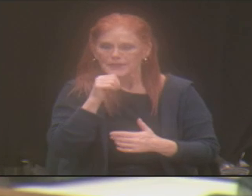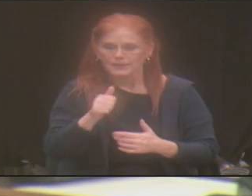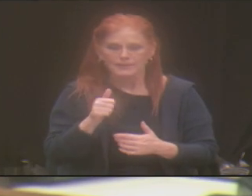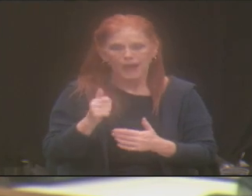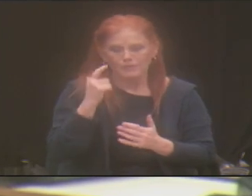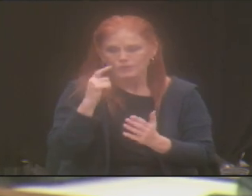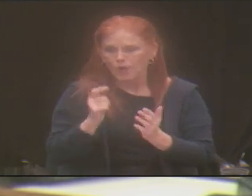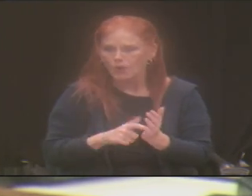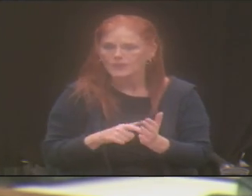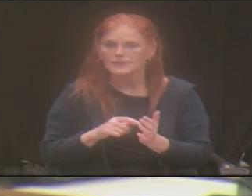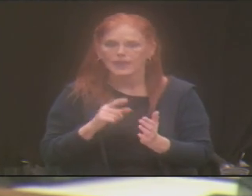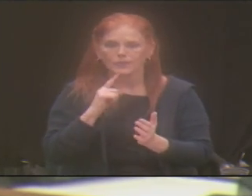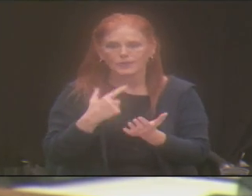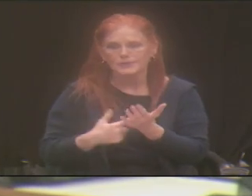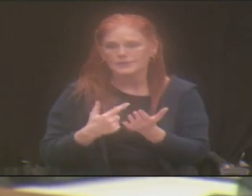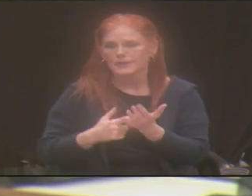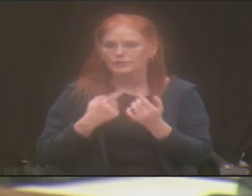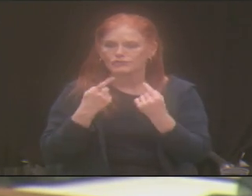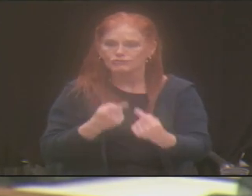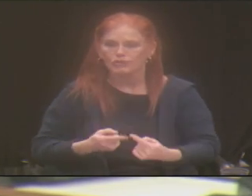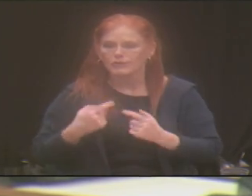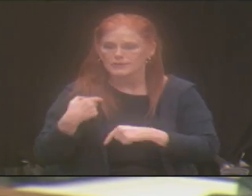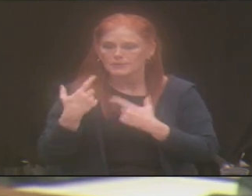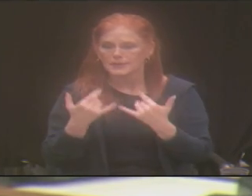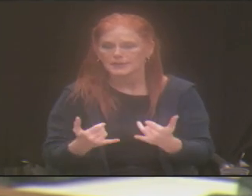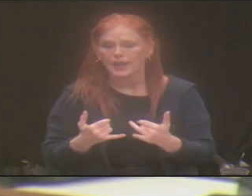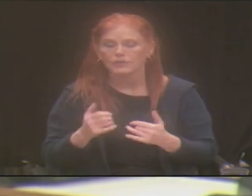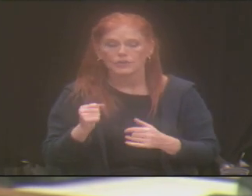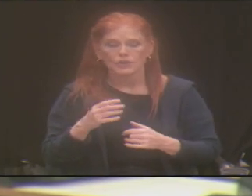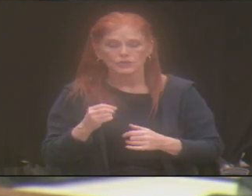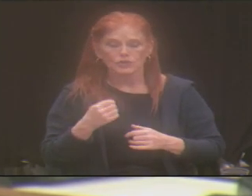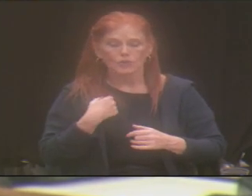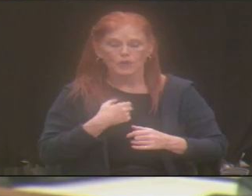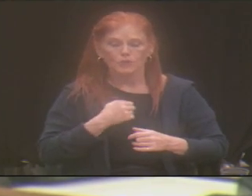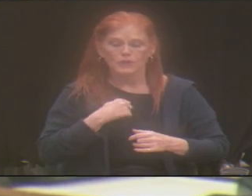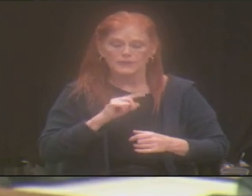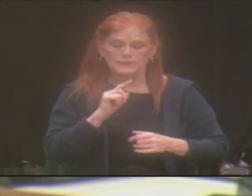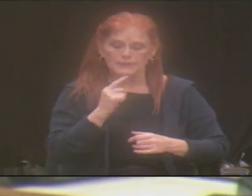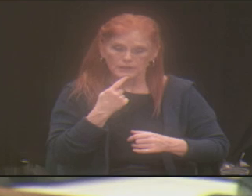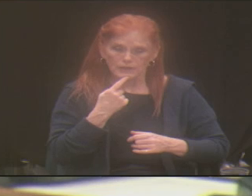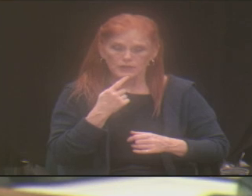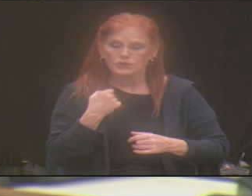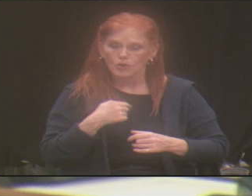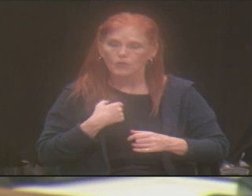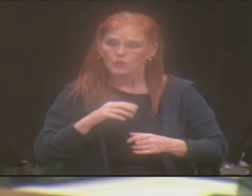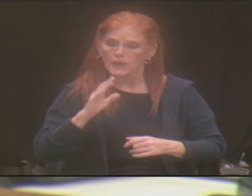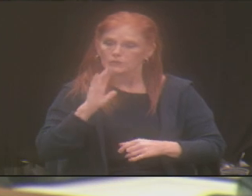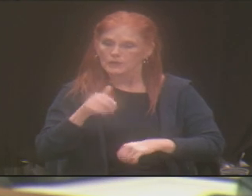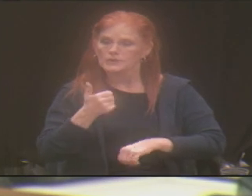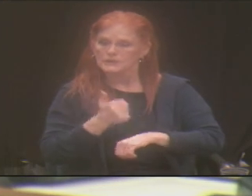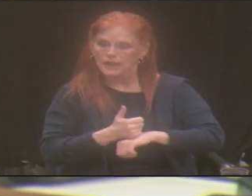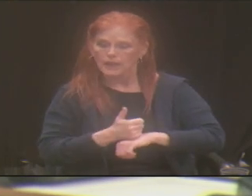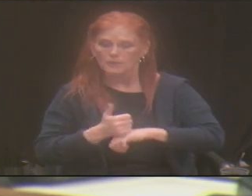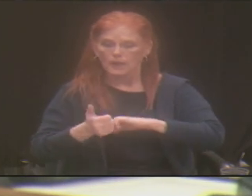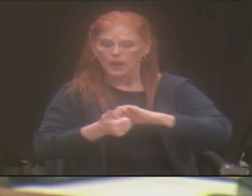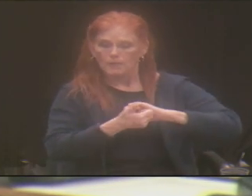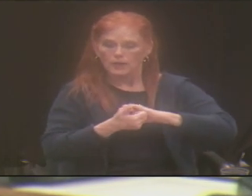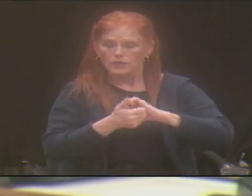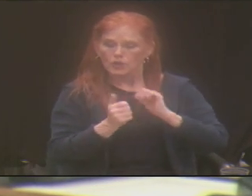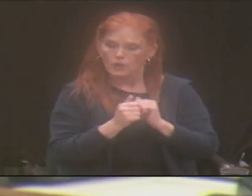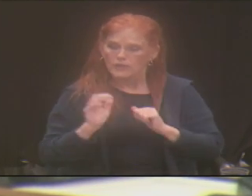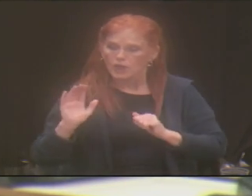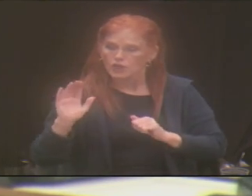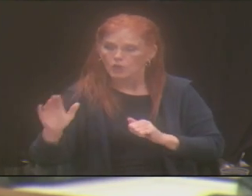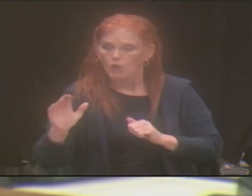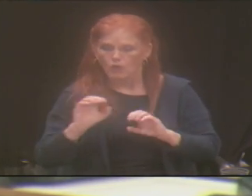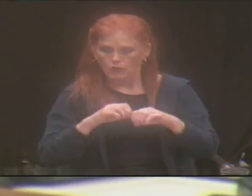until now. So to tell you how serious we are about this, we're going to go build a partnership with your organization